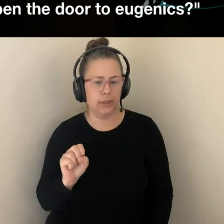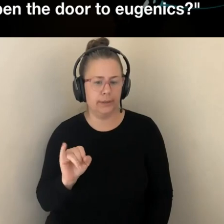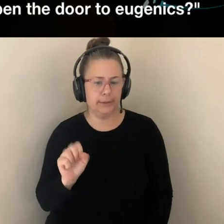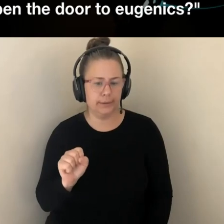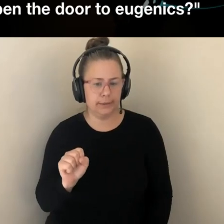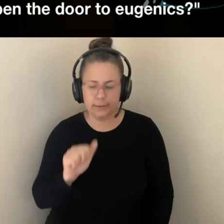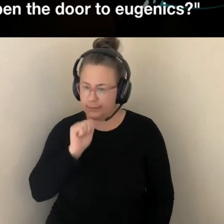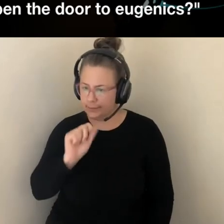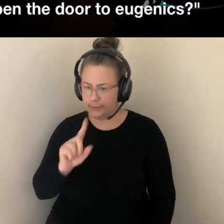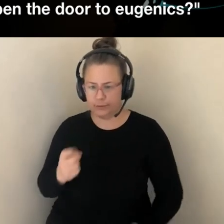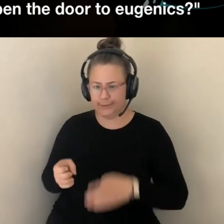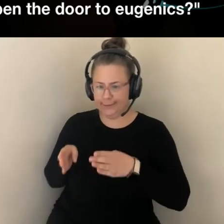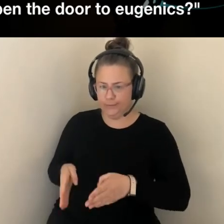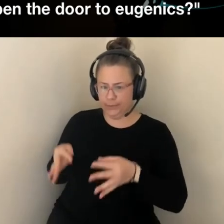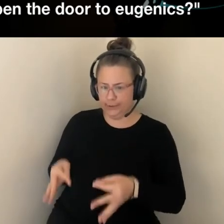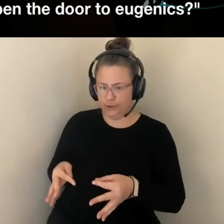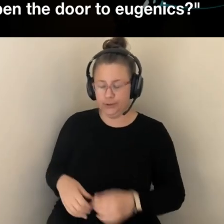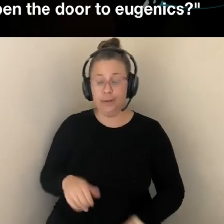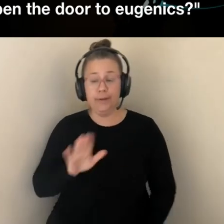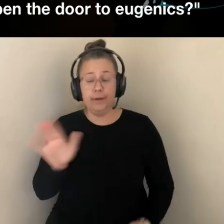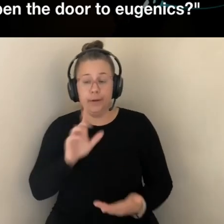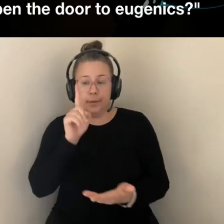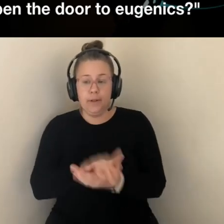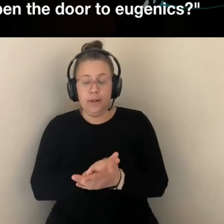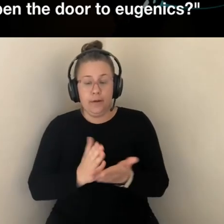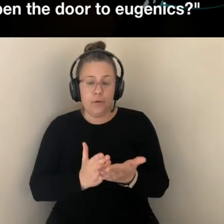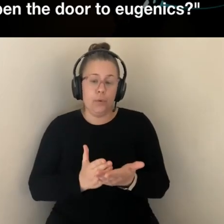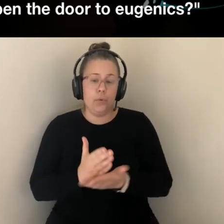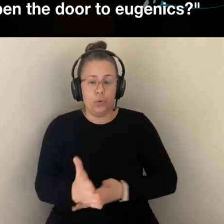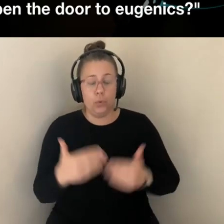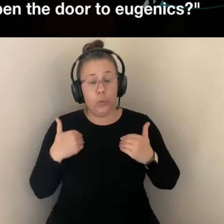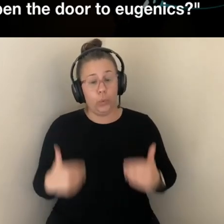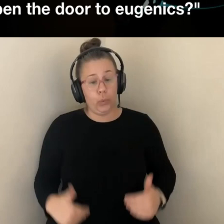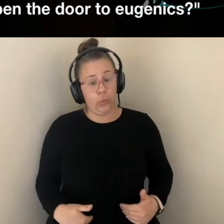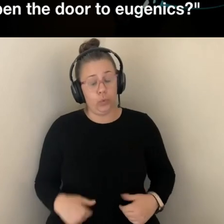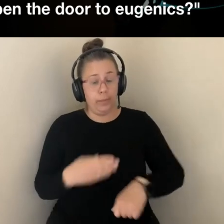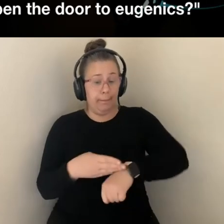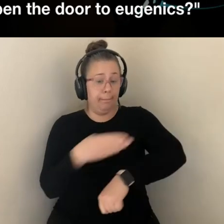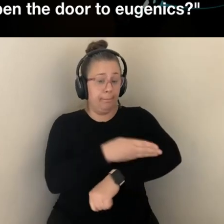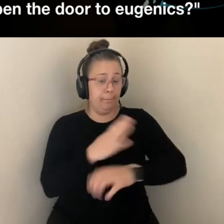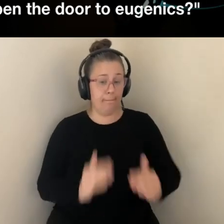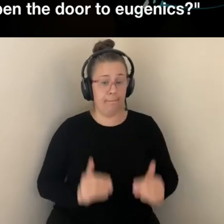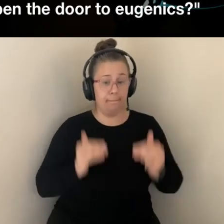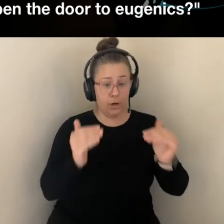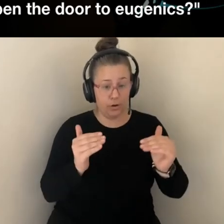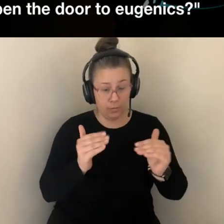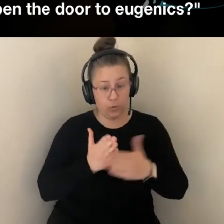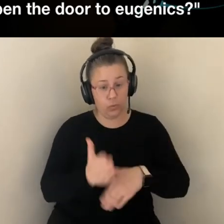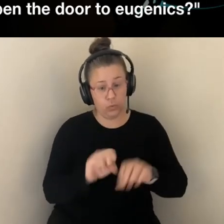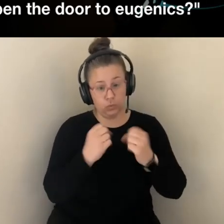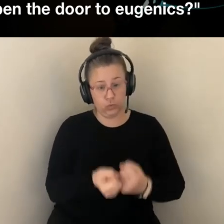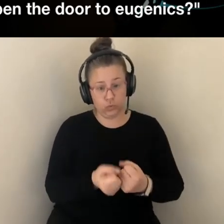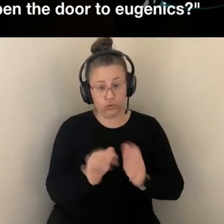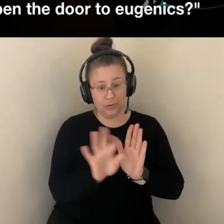BETTERMENT THROUGH SELECTION, THAT IS BY TAKING MEASURES TO ENSURE THAT THE HUMANS DO COME INTO EXISTENCE WILL BE CAPABLE OF